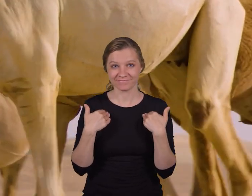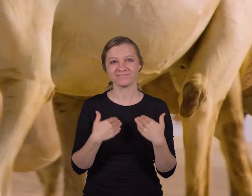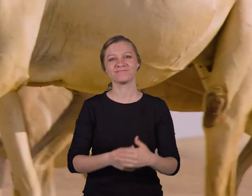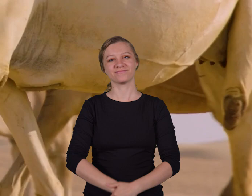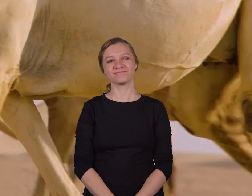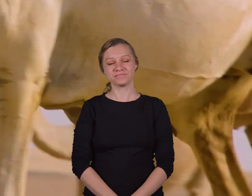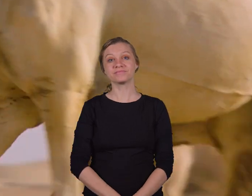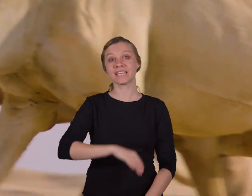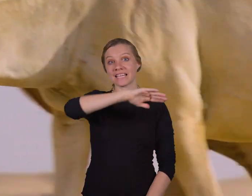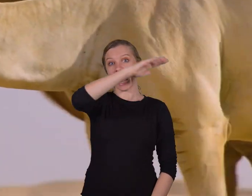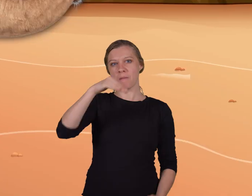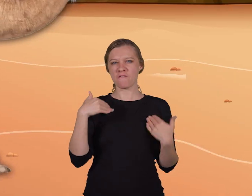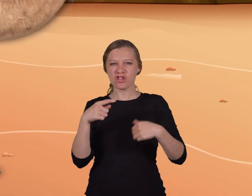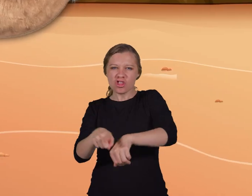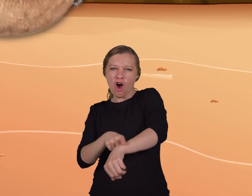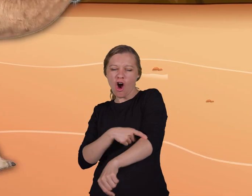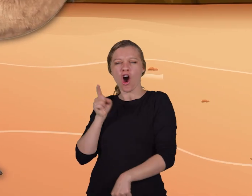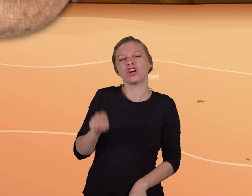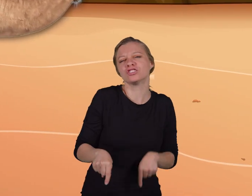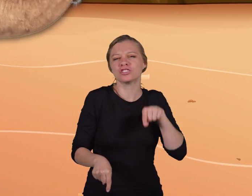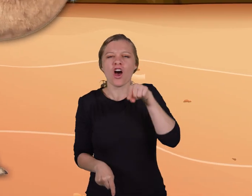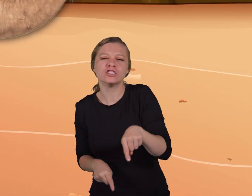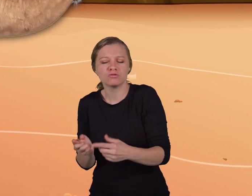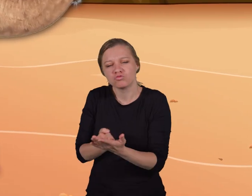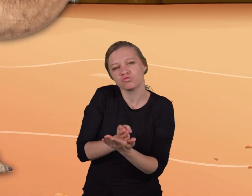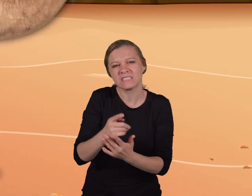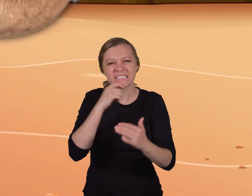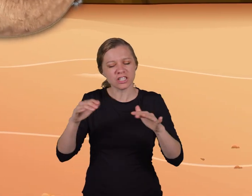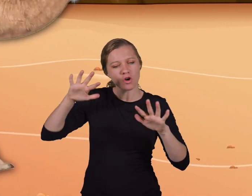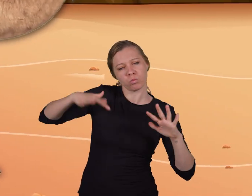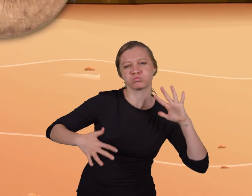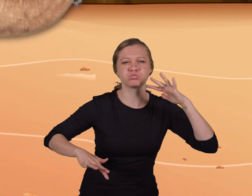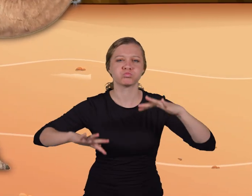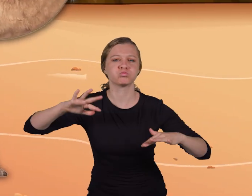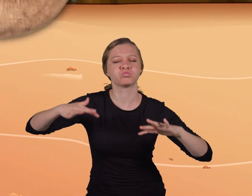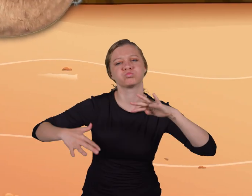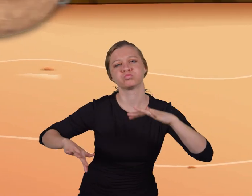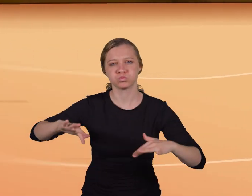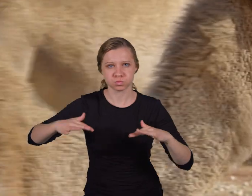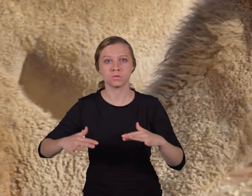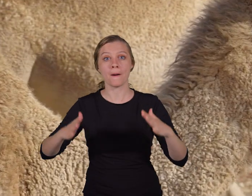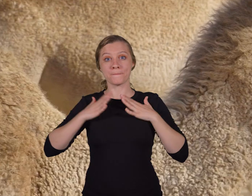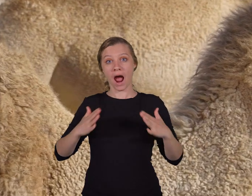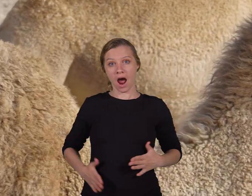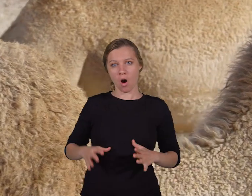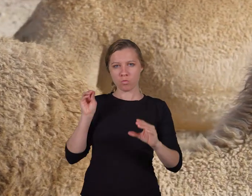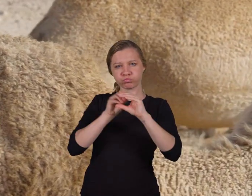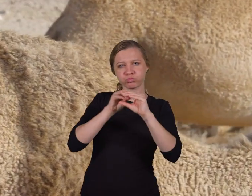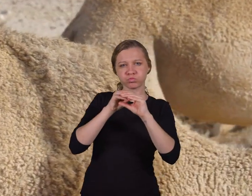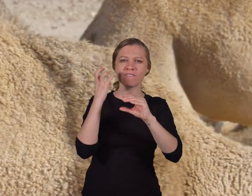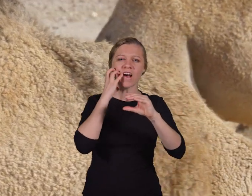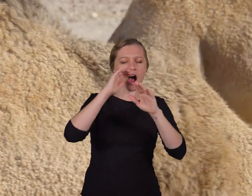unique traits. Camels have long legs that help them walk across the desert sand easily. Their bodies store